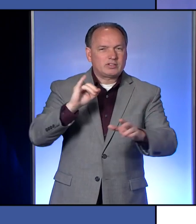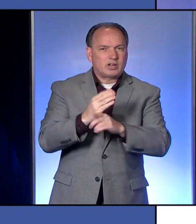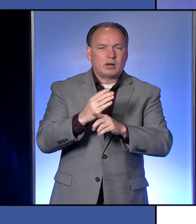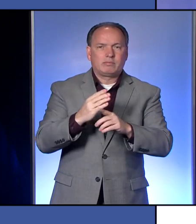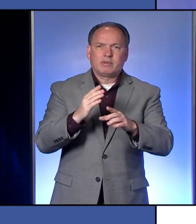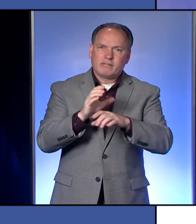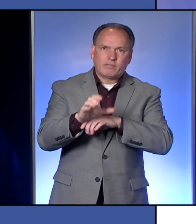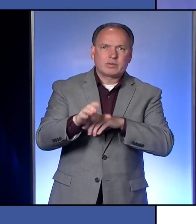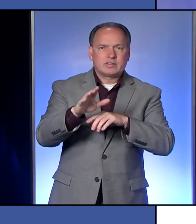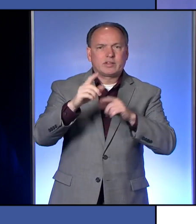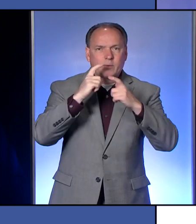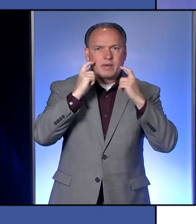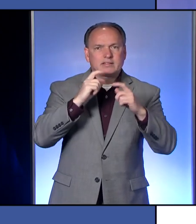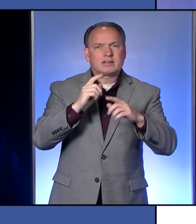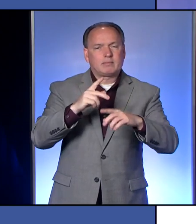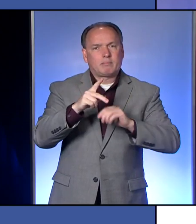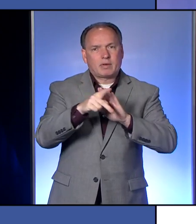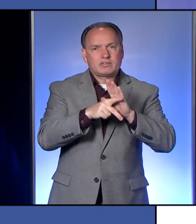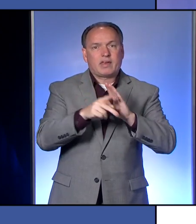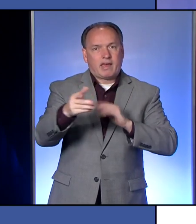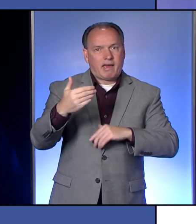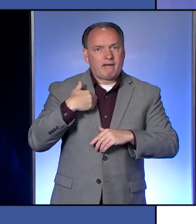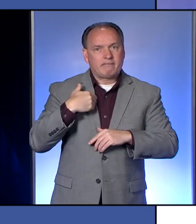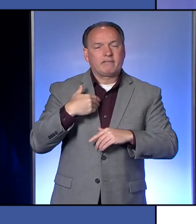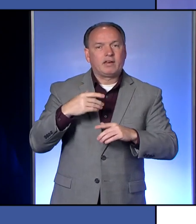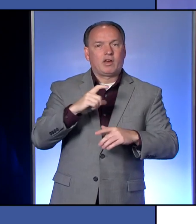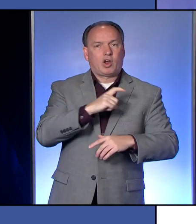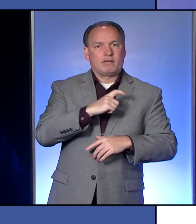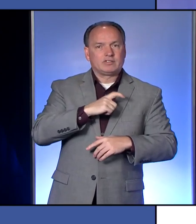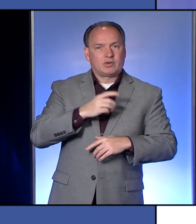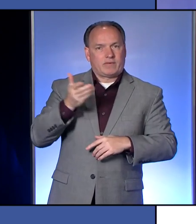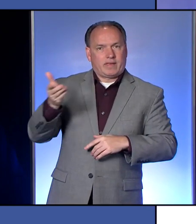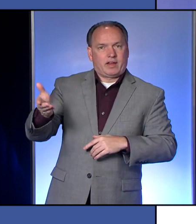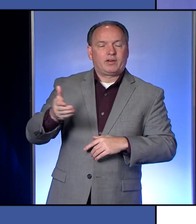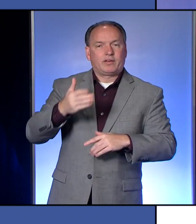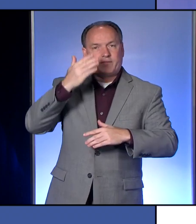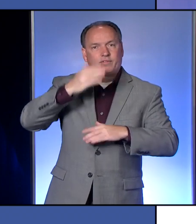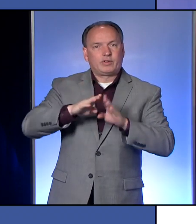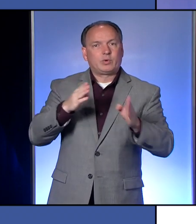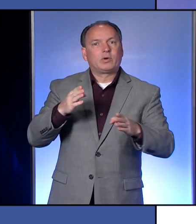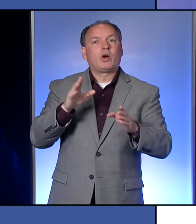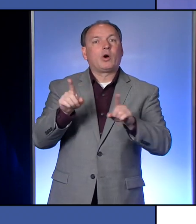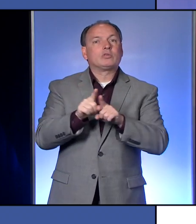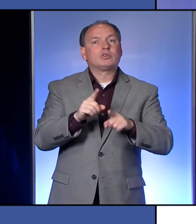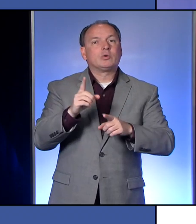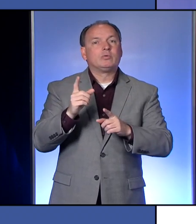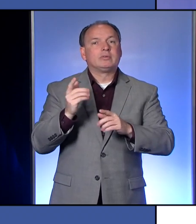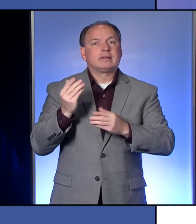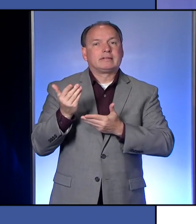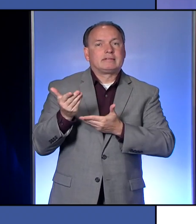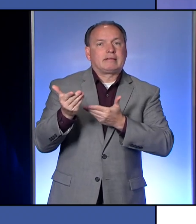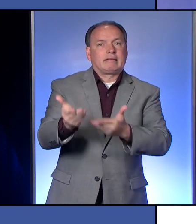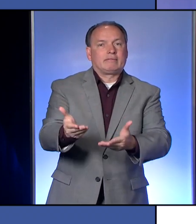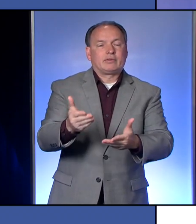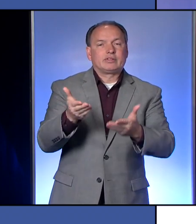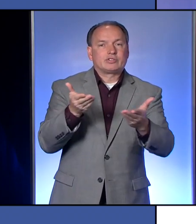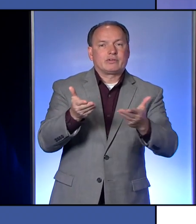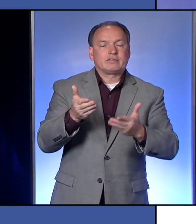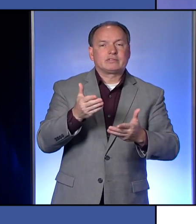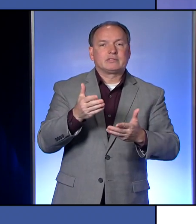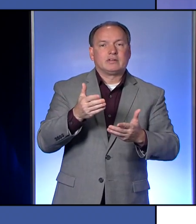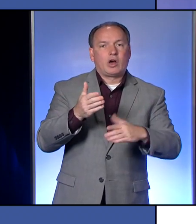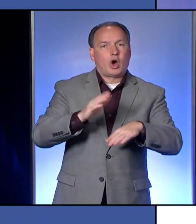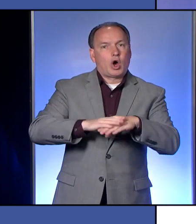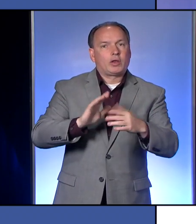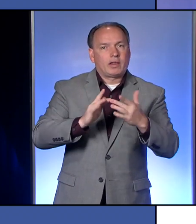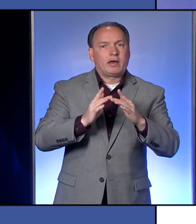have a pandemic safety officer at the door. Their delivery service is also done very well. You can place your order online,